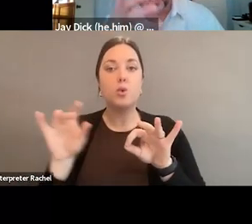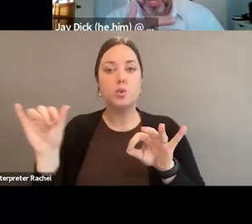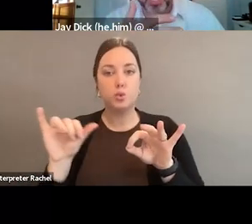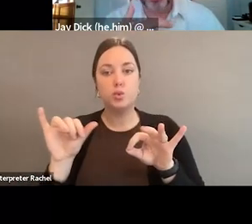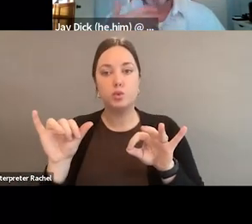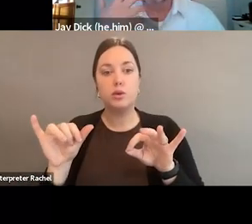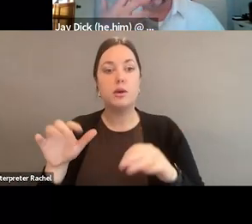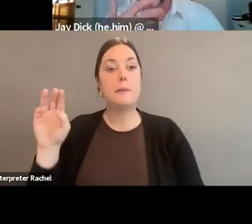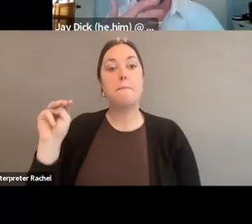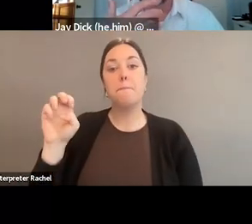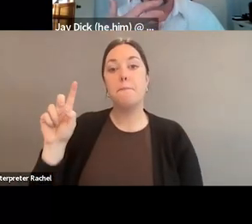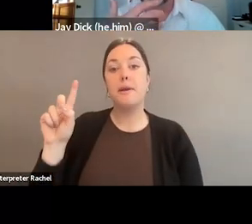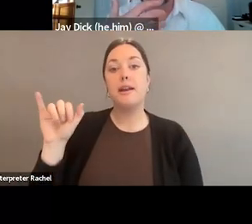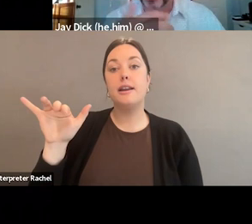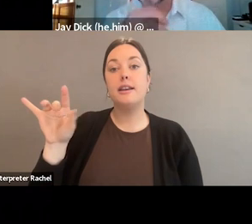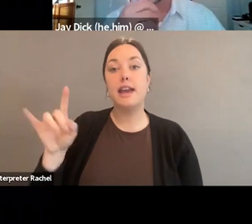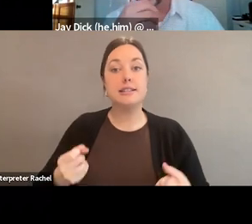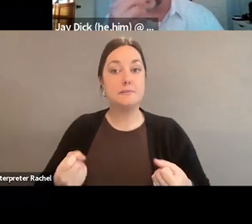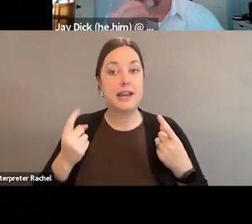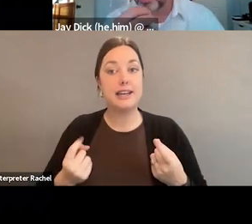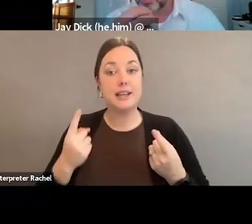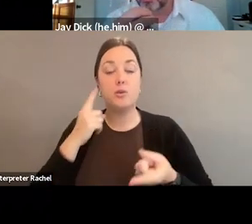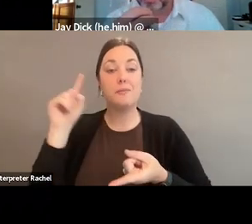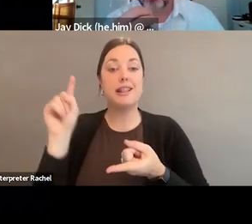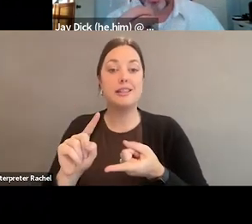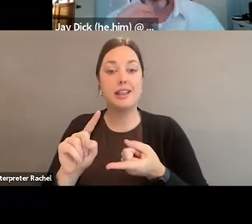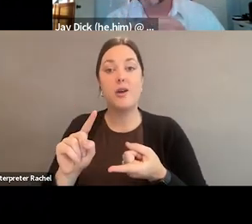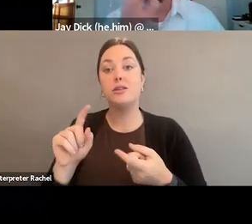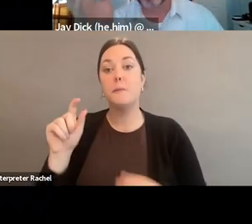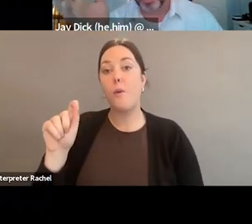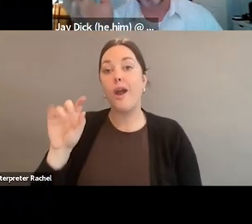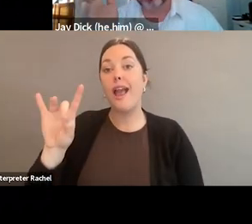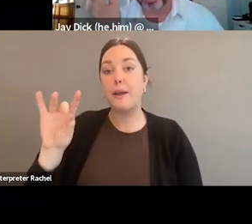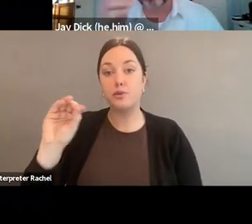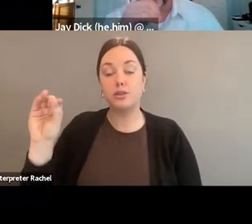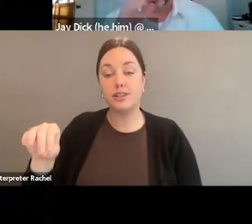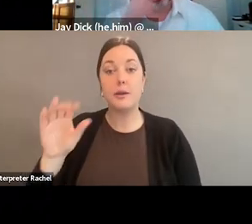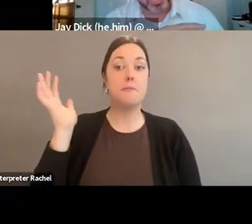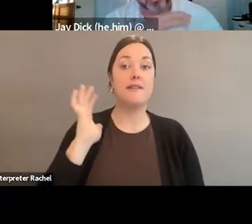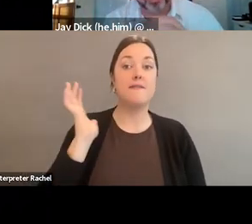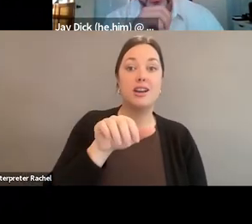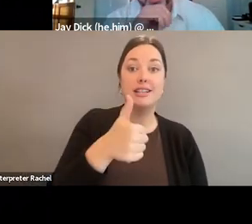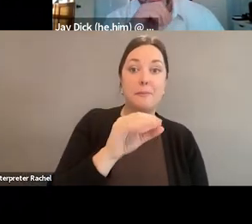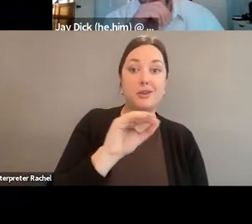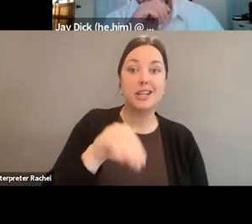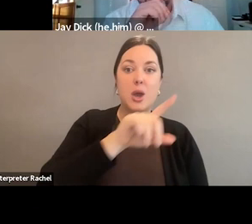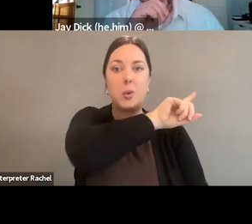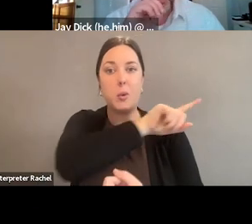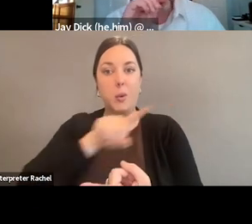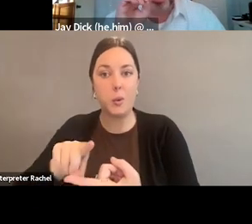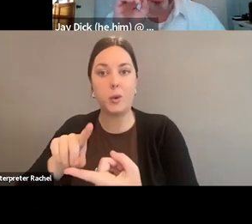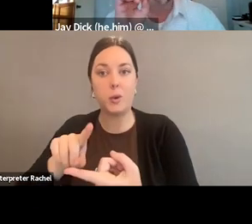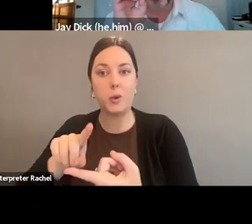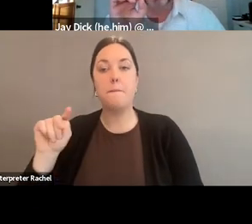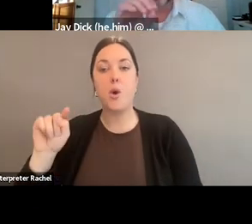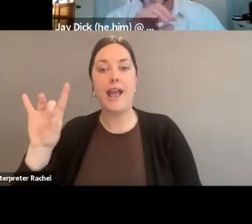going on here. Medicaid spending is going to be down to 0.8%, we estimate, from 10%. So, a lot of big decrease there.